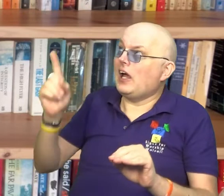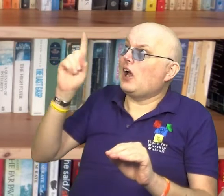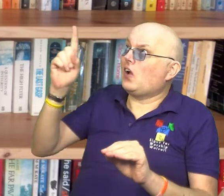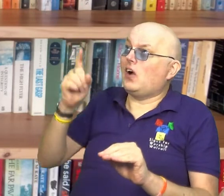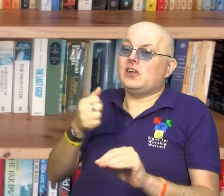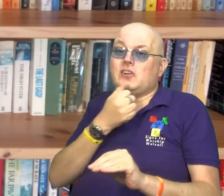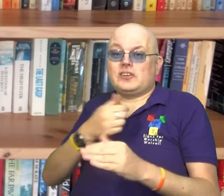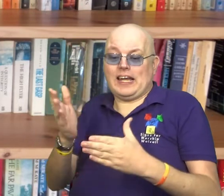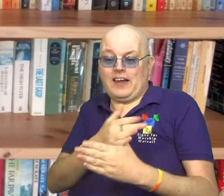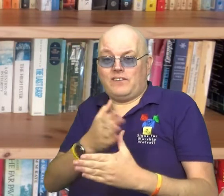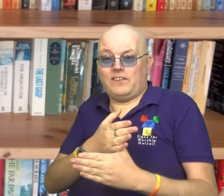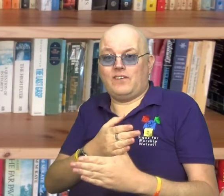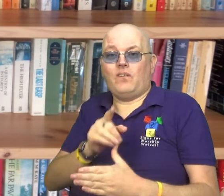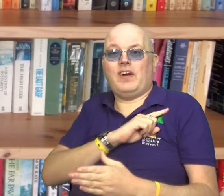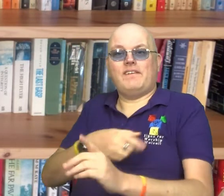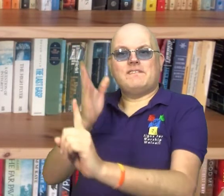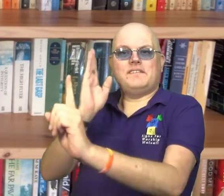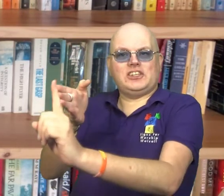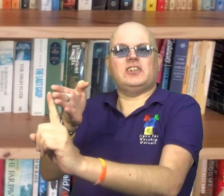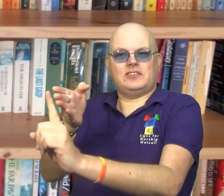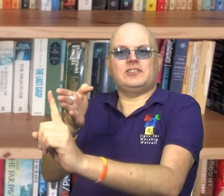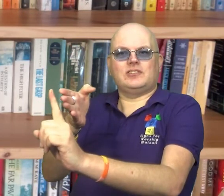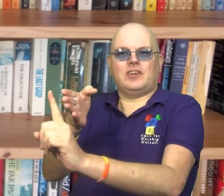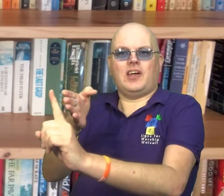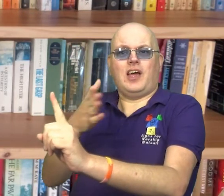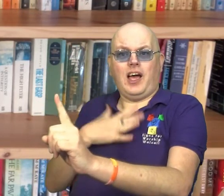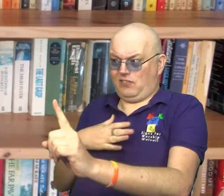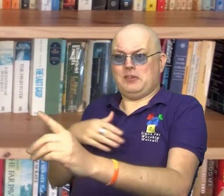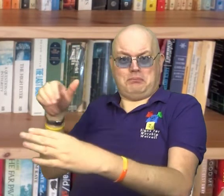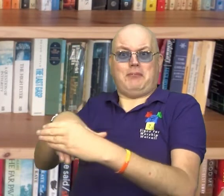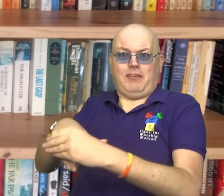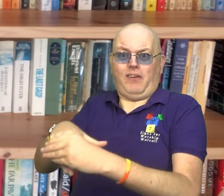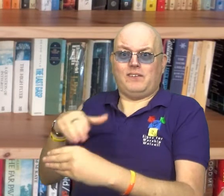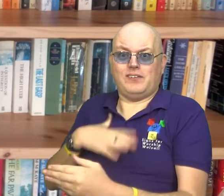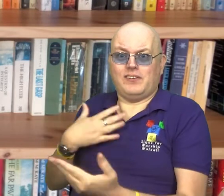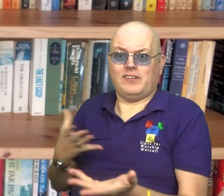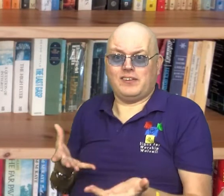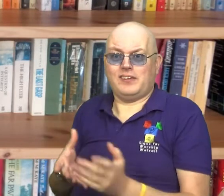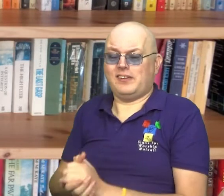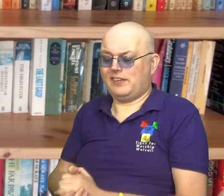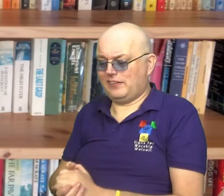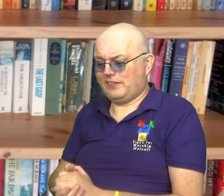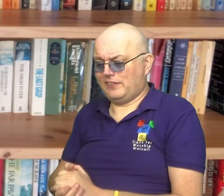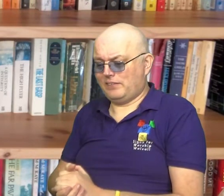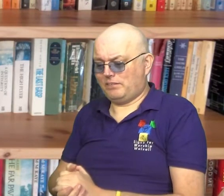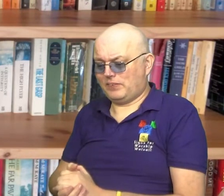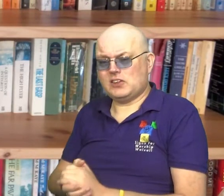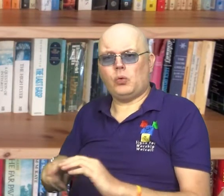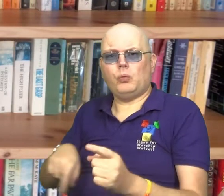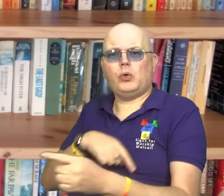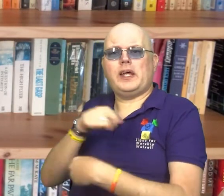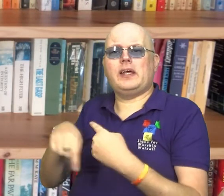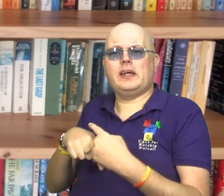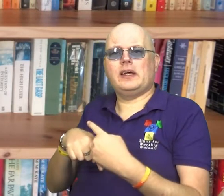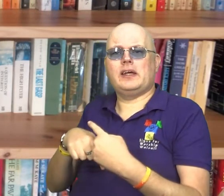God was using Alpha for mission. And I wanted to be part of that. So